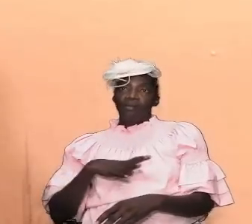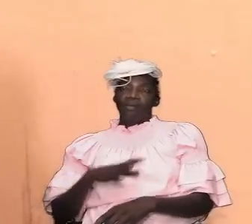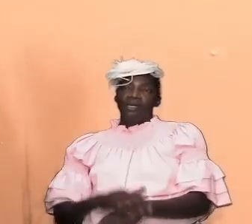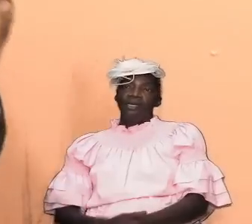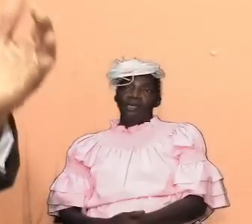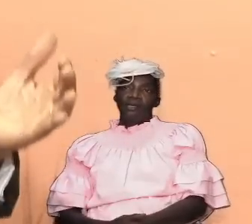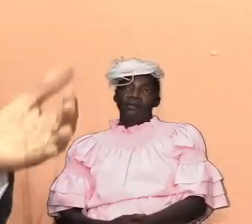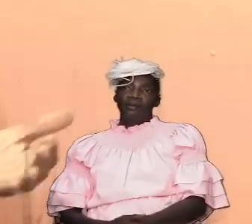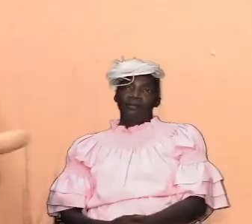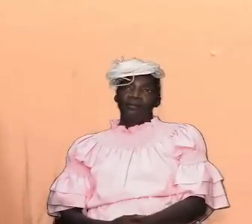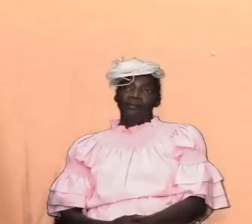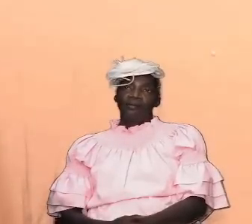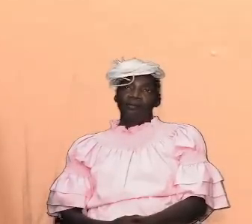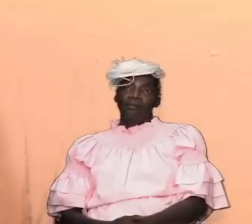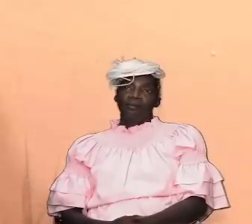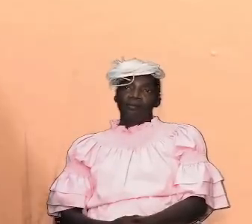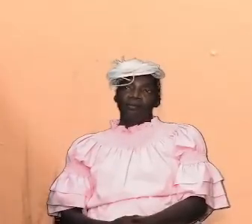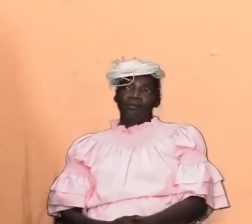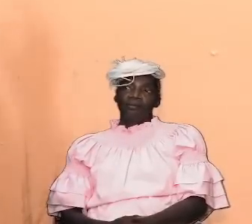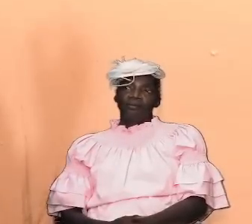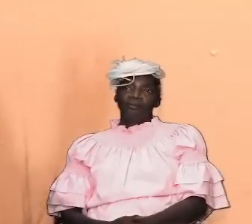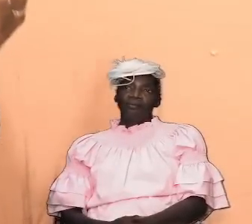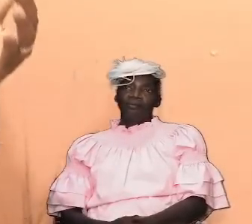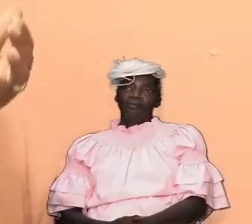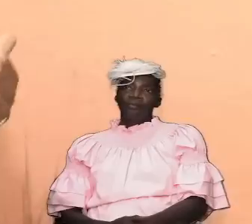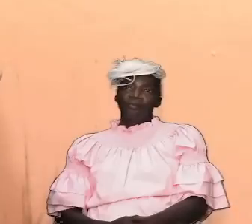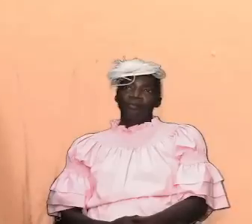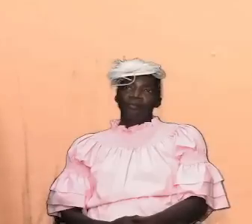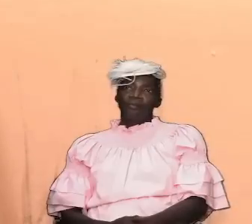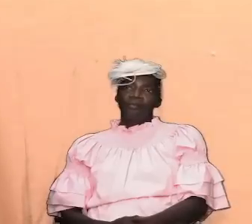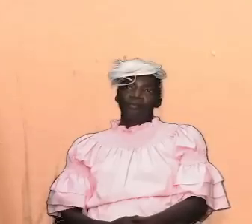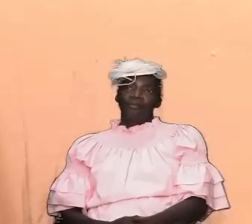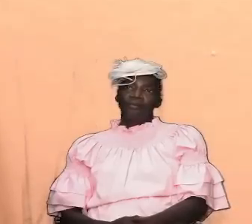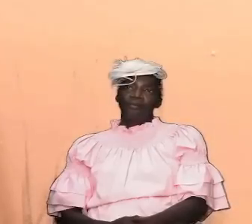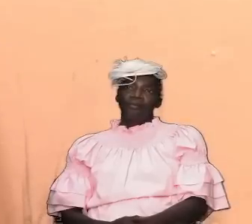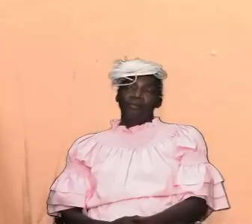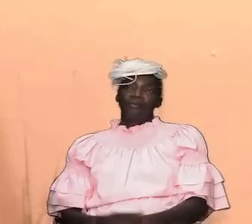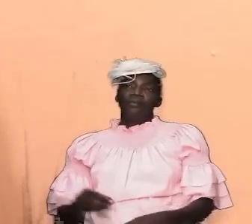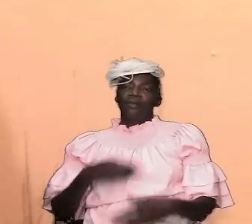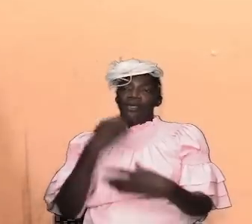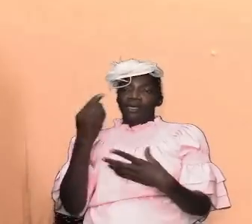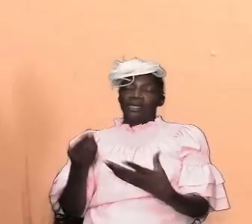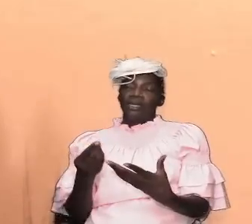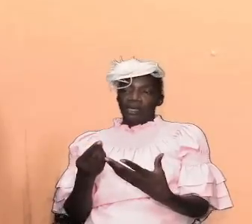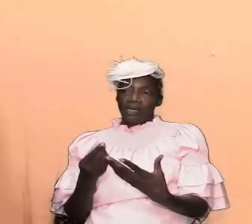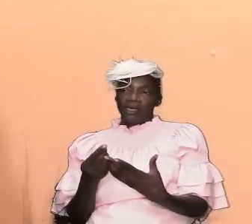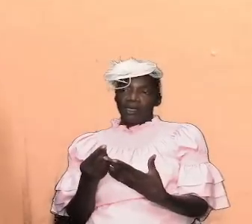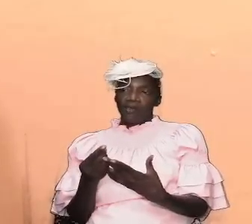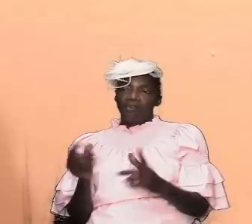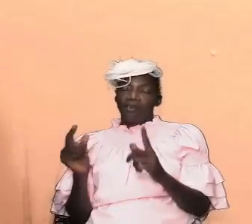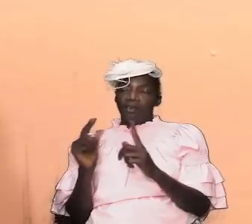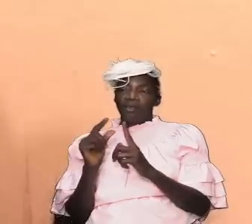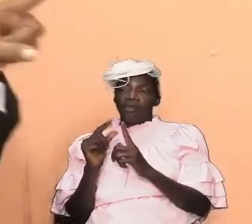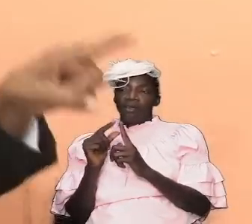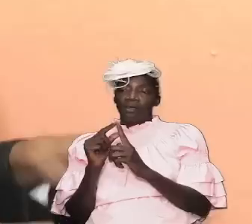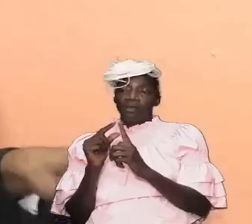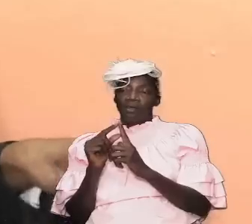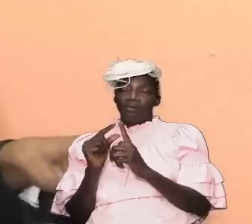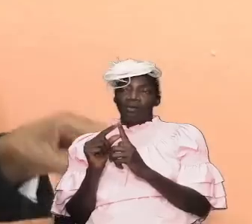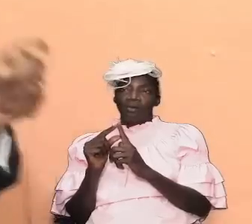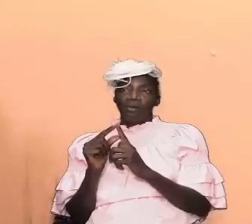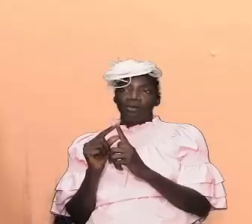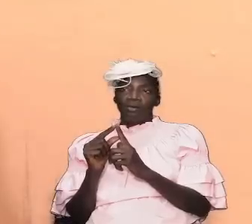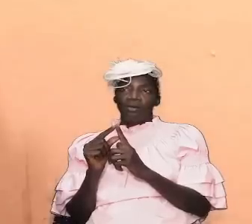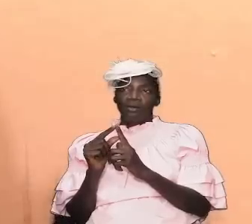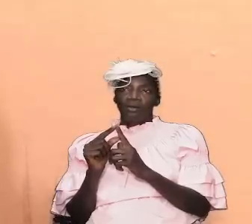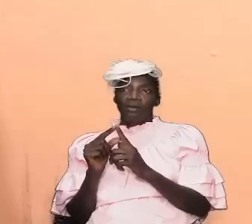set the pace and give the instructions for how things are to be set to accommodate